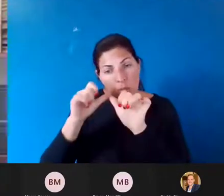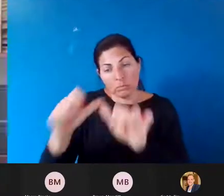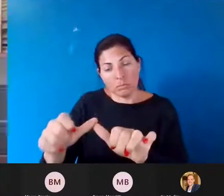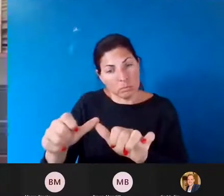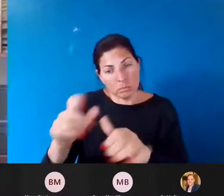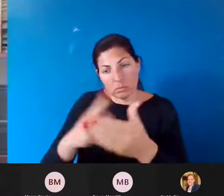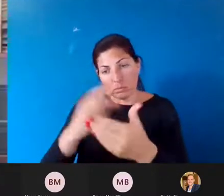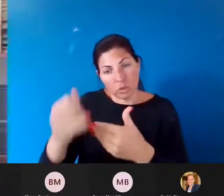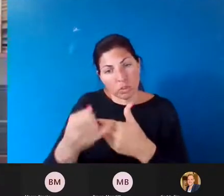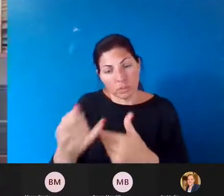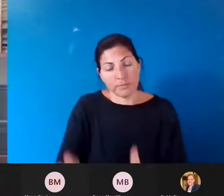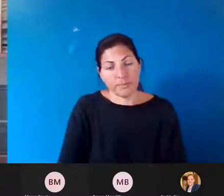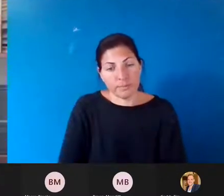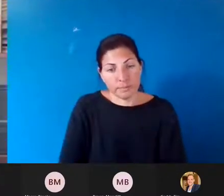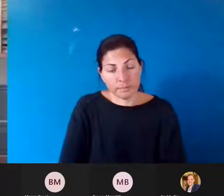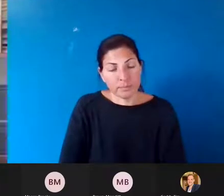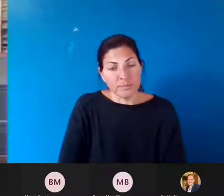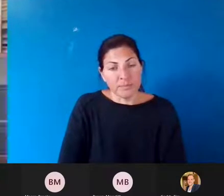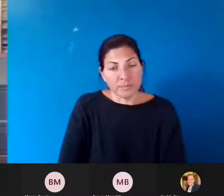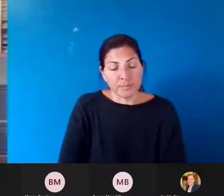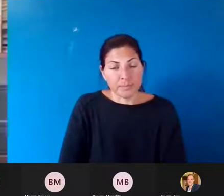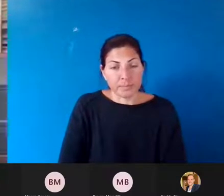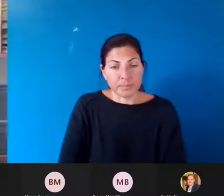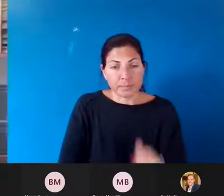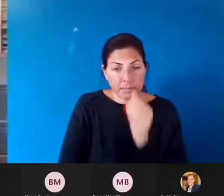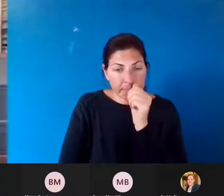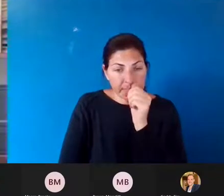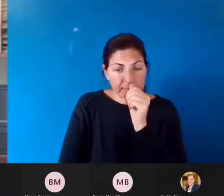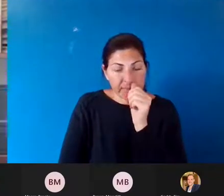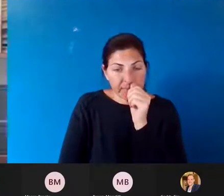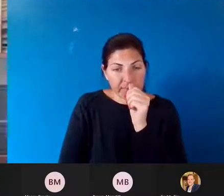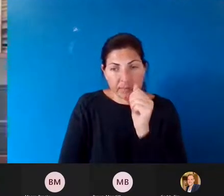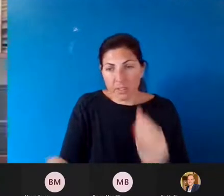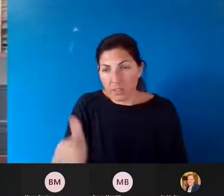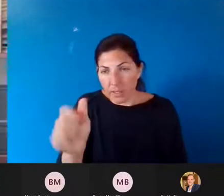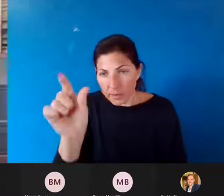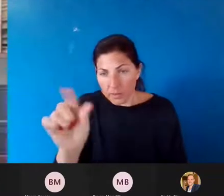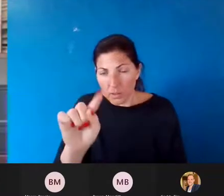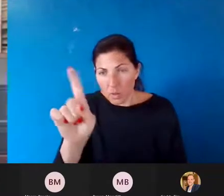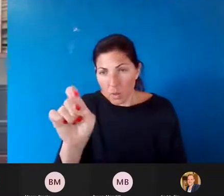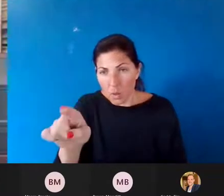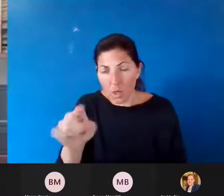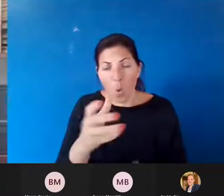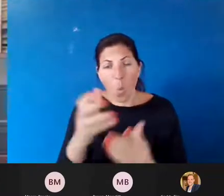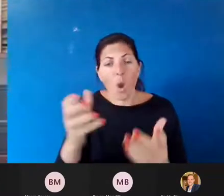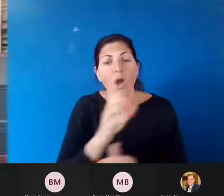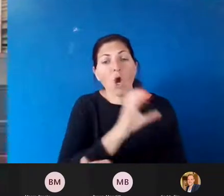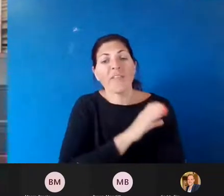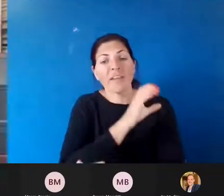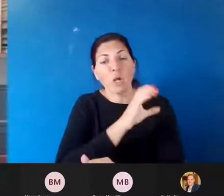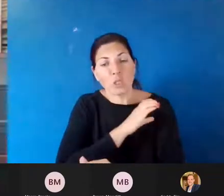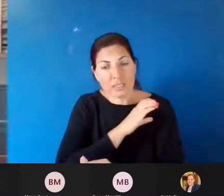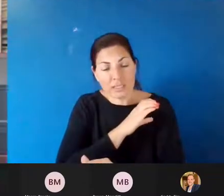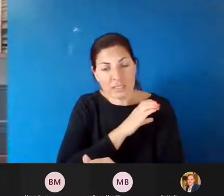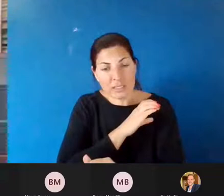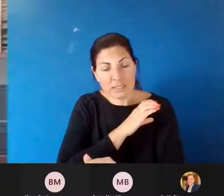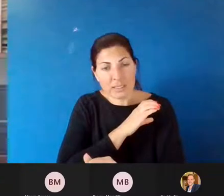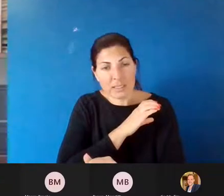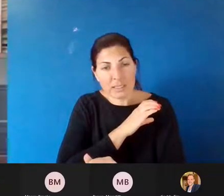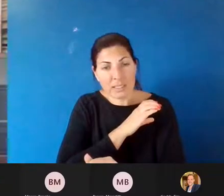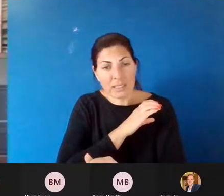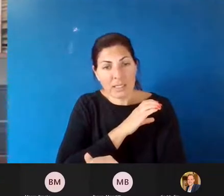Indeed. So there's another question. What are the characteristics of a powerful, persuasive story for policymakers?